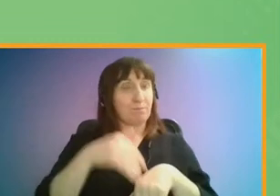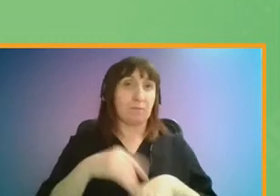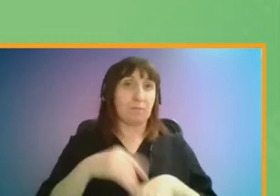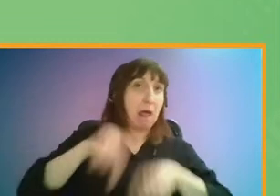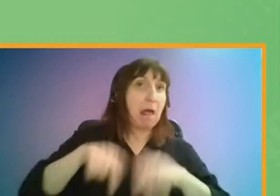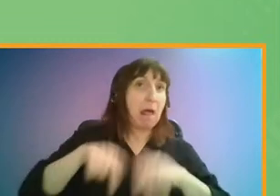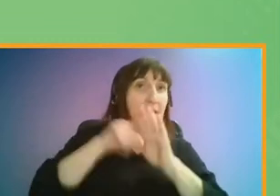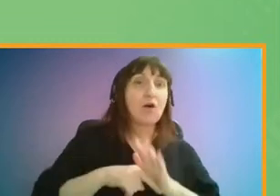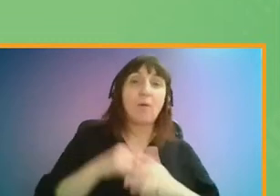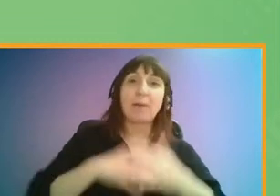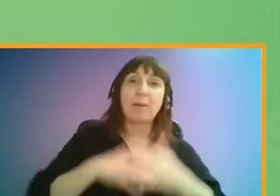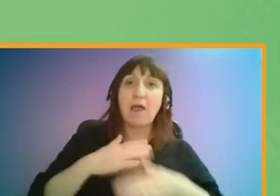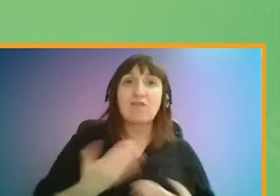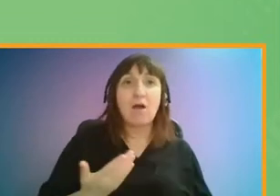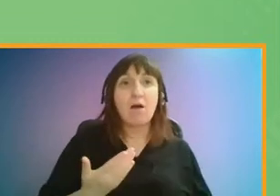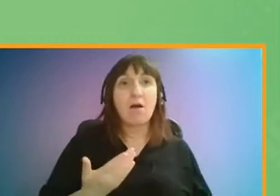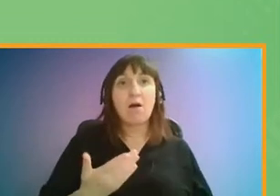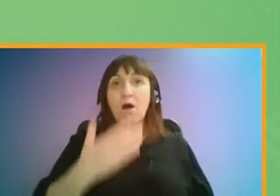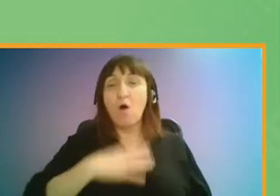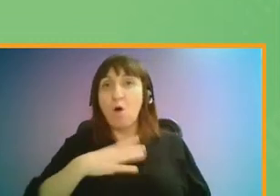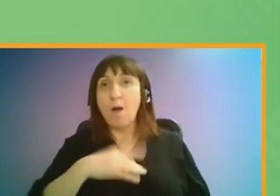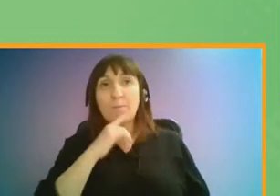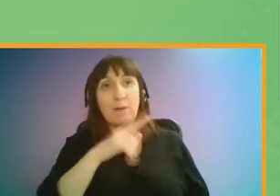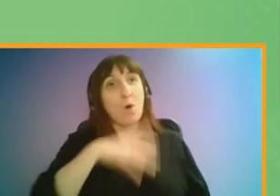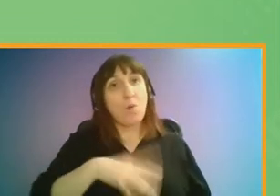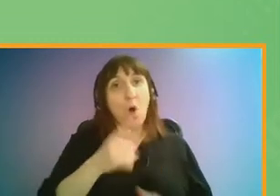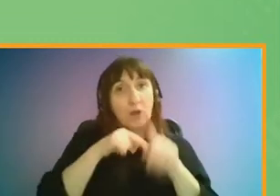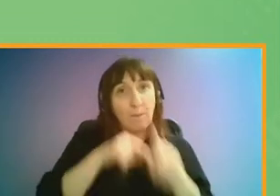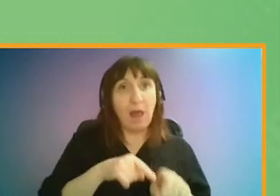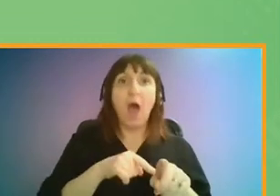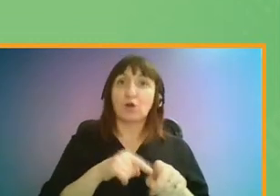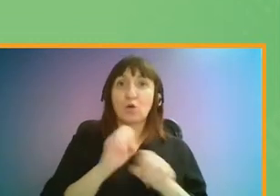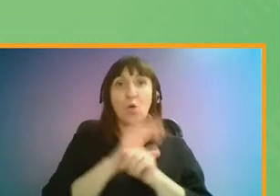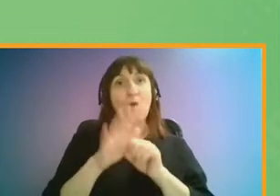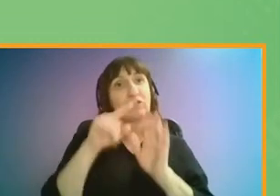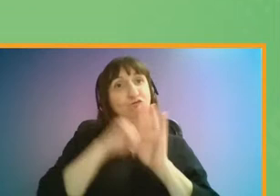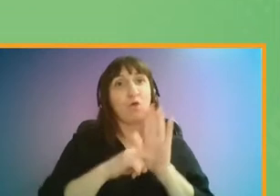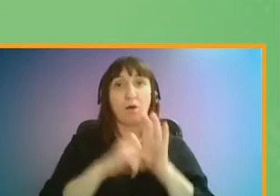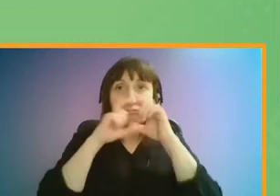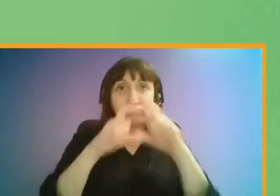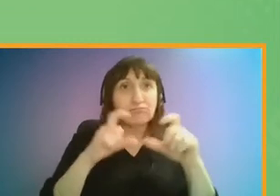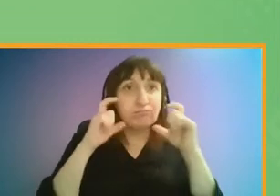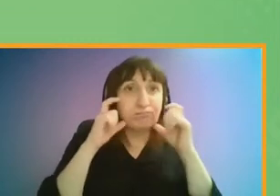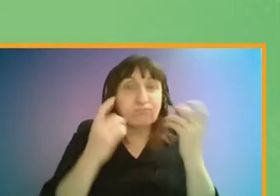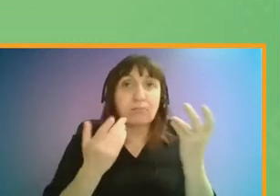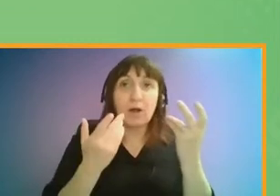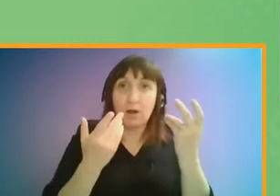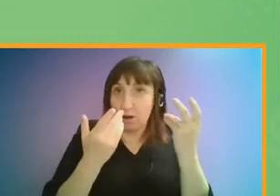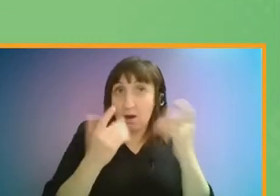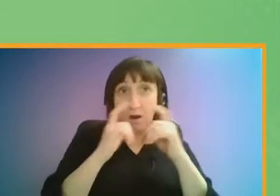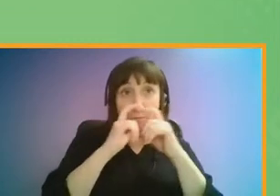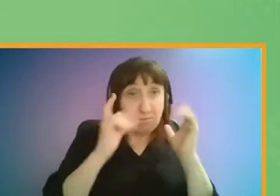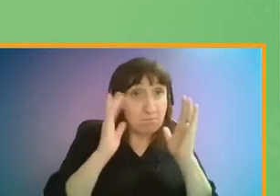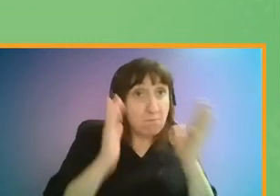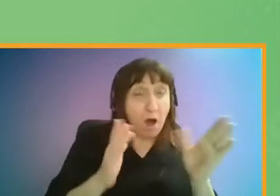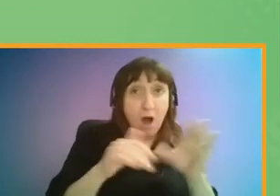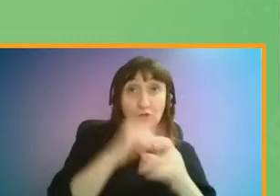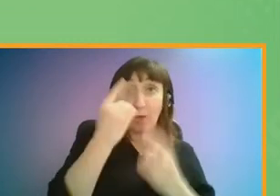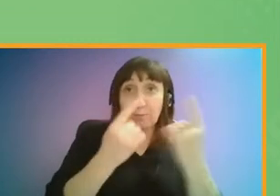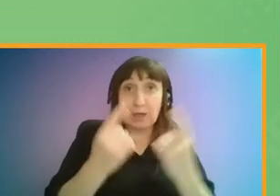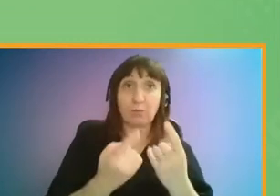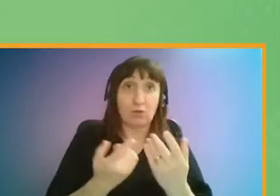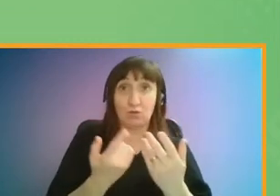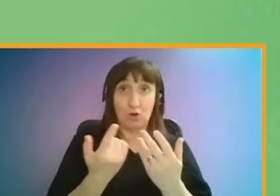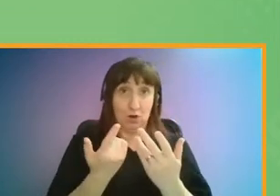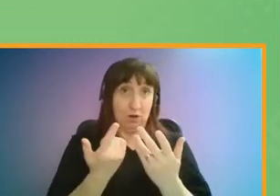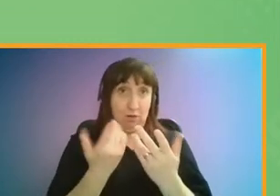We heard that people wanted better enforcement of and compliance with COVID-19 rules. This includes the wearing of face coverings by those who are not exempt,